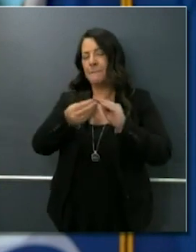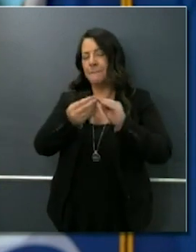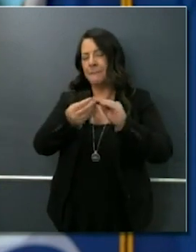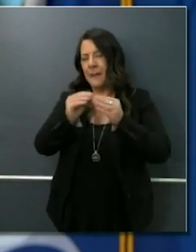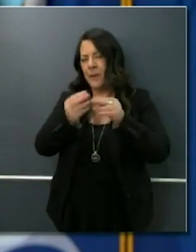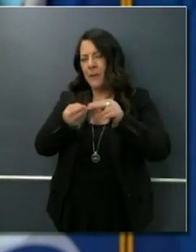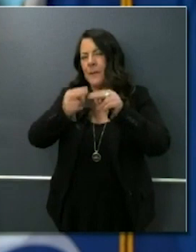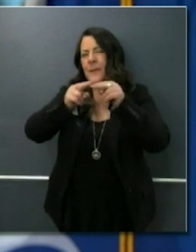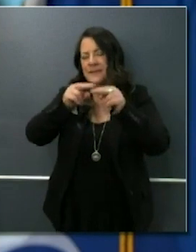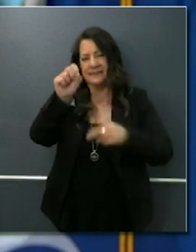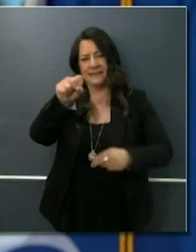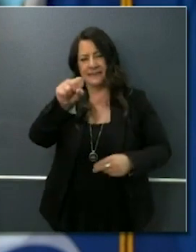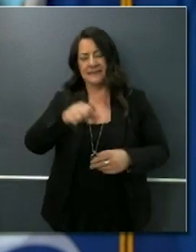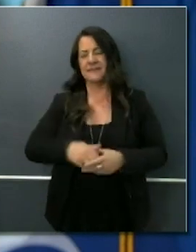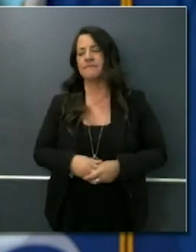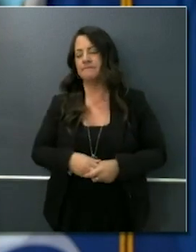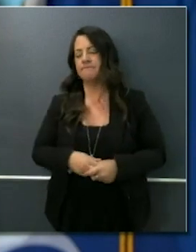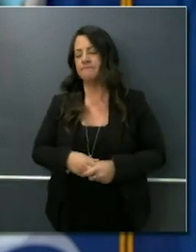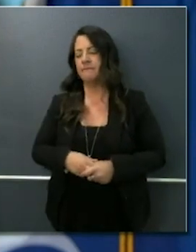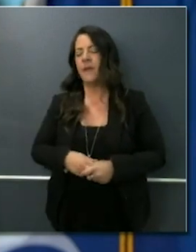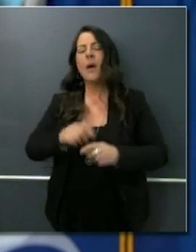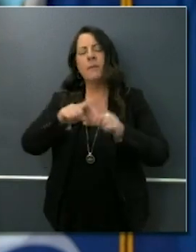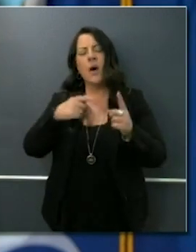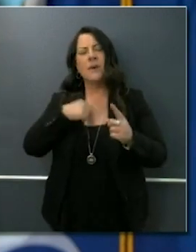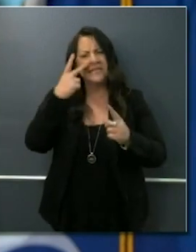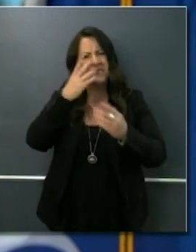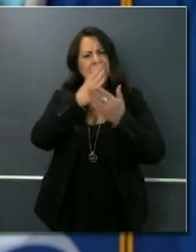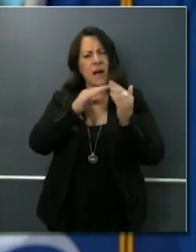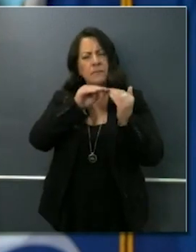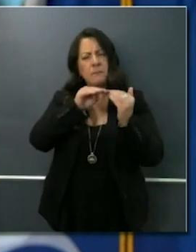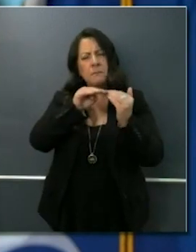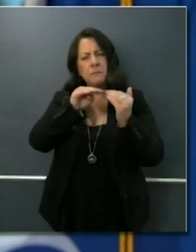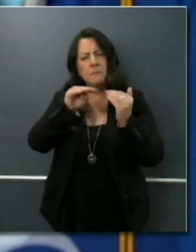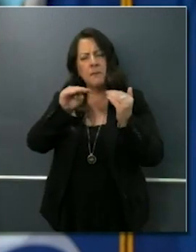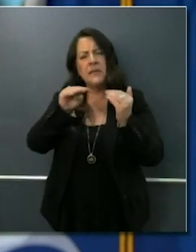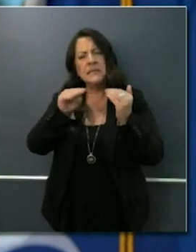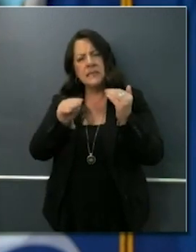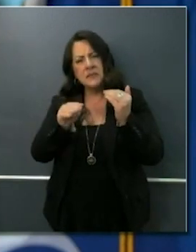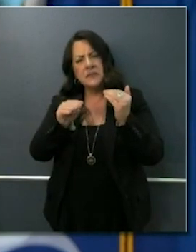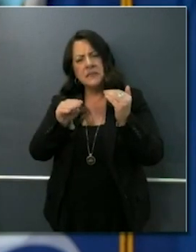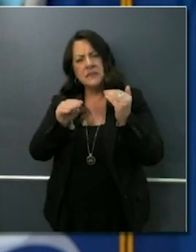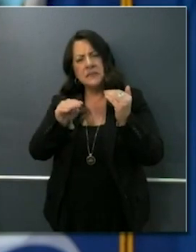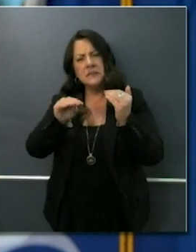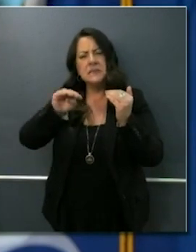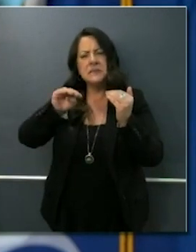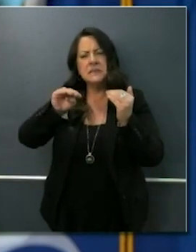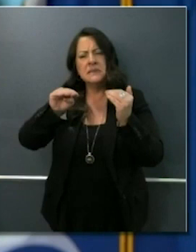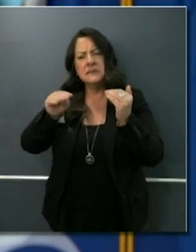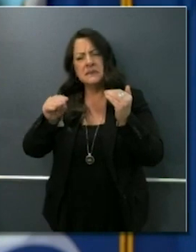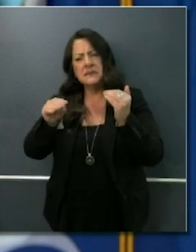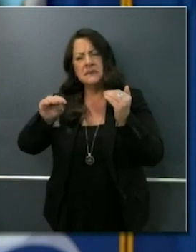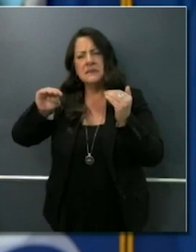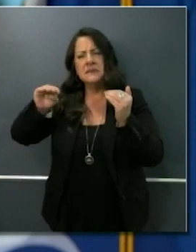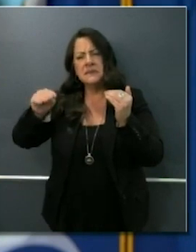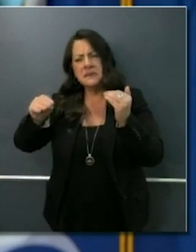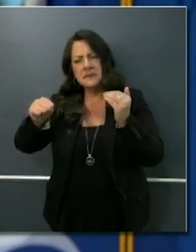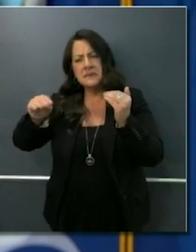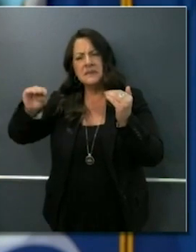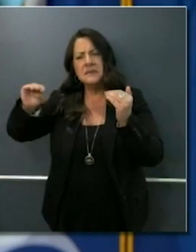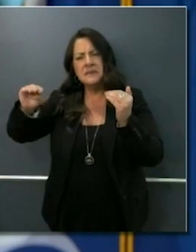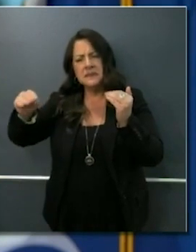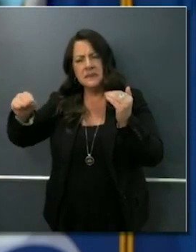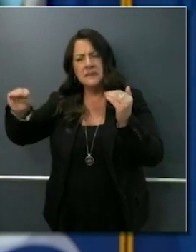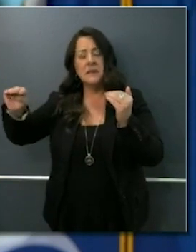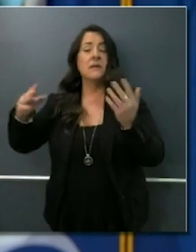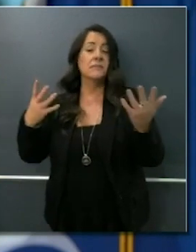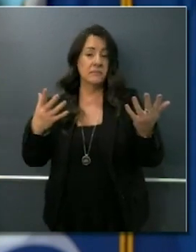Again, we're seeing some stabilization decrease, modest increase, decrease, modest increase in the number